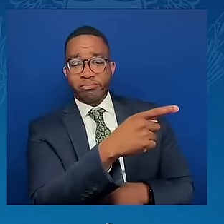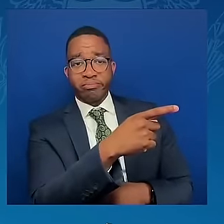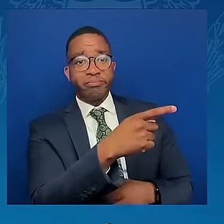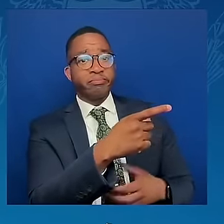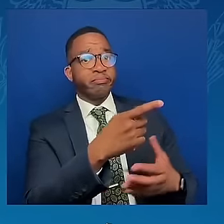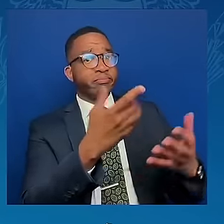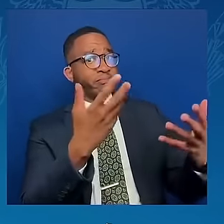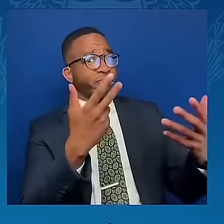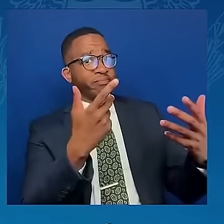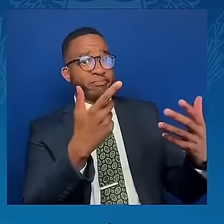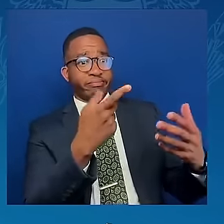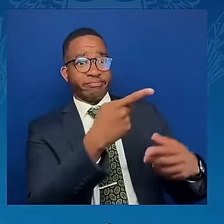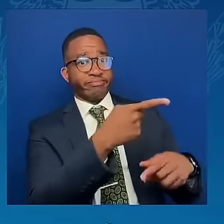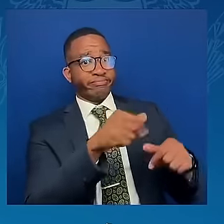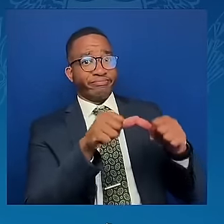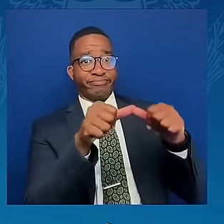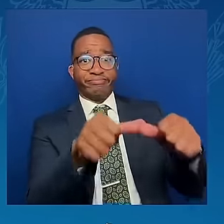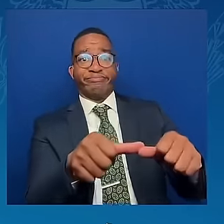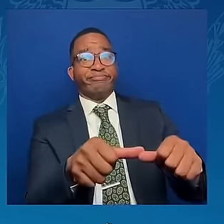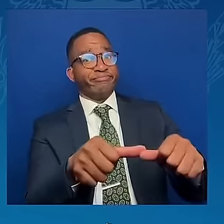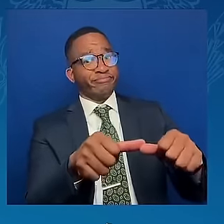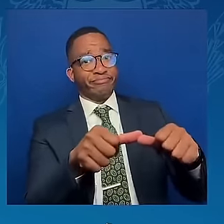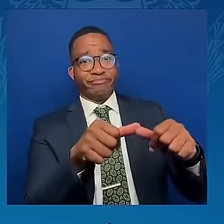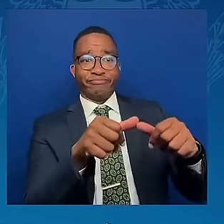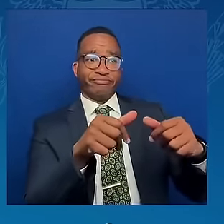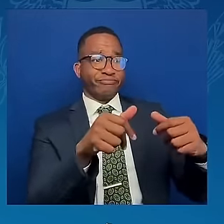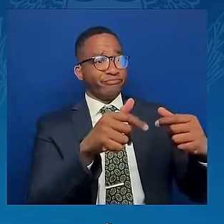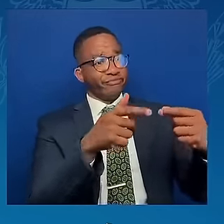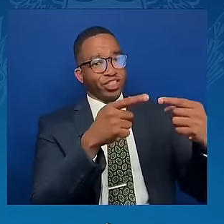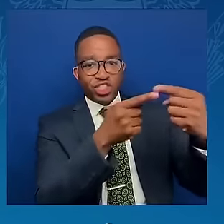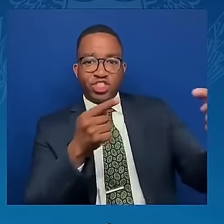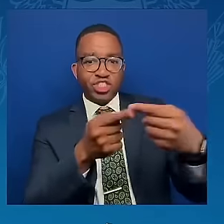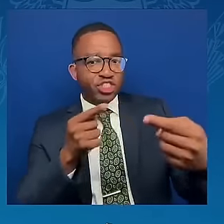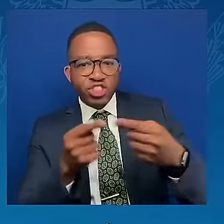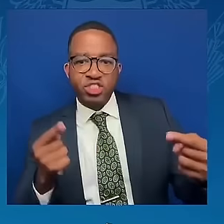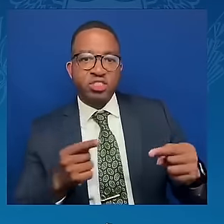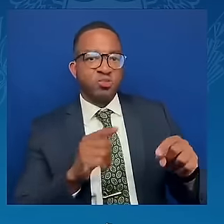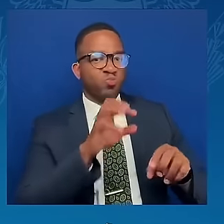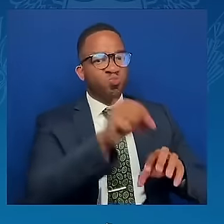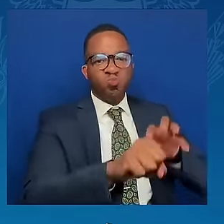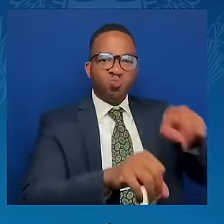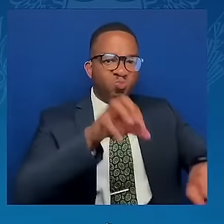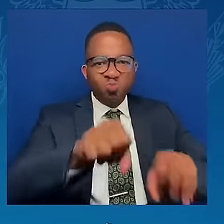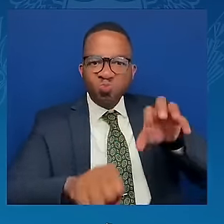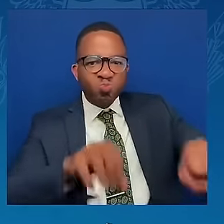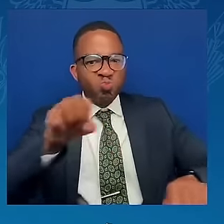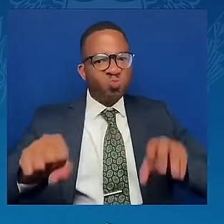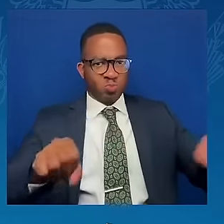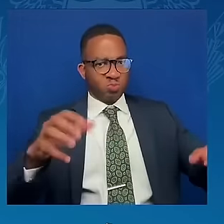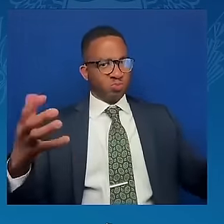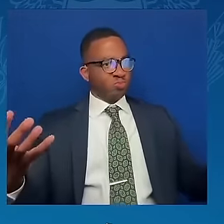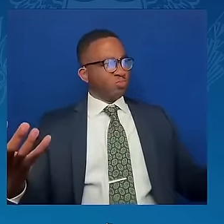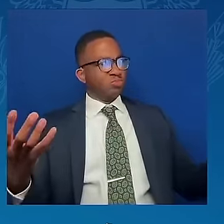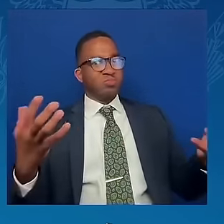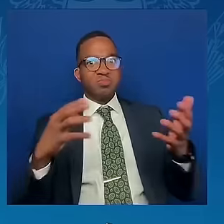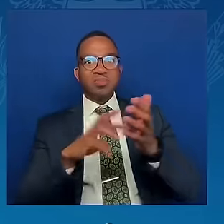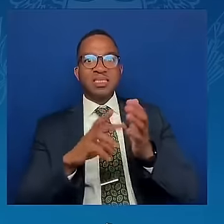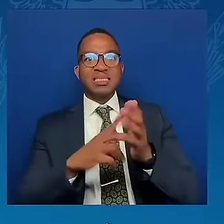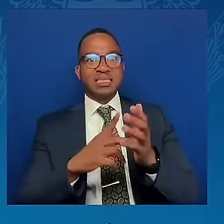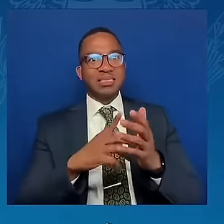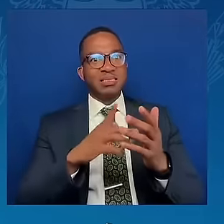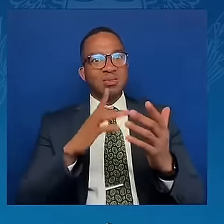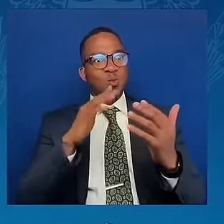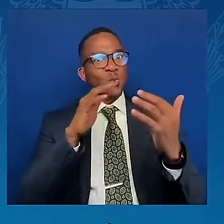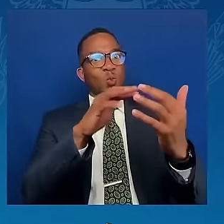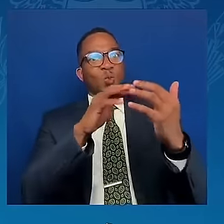it is a recipe for future wars of aggression. Instead, we need to support